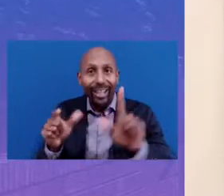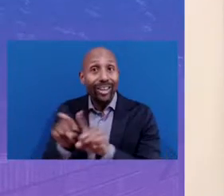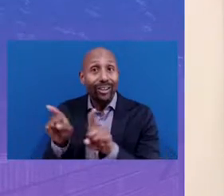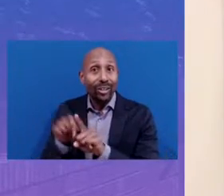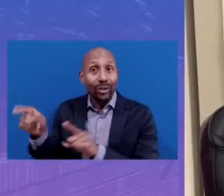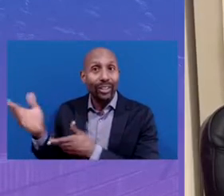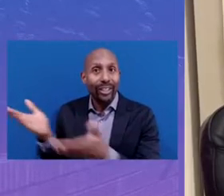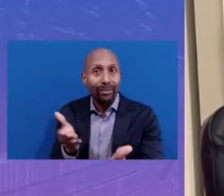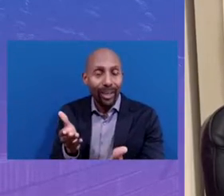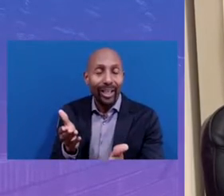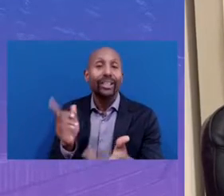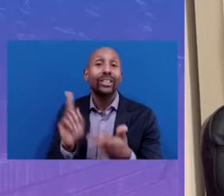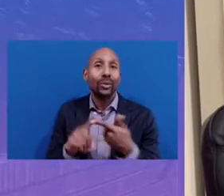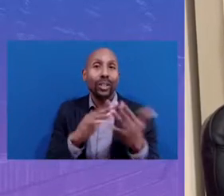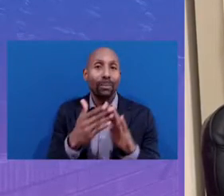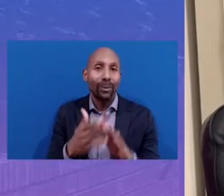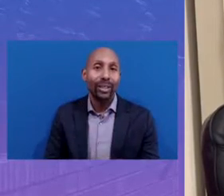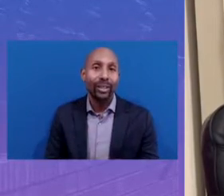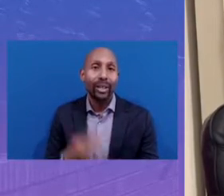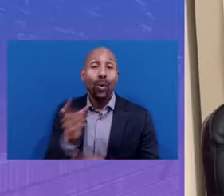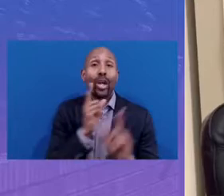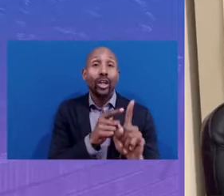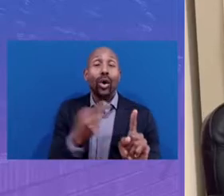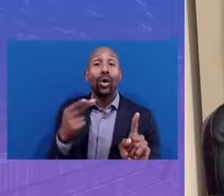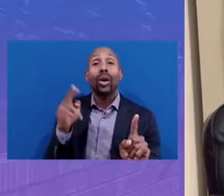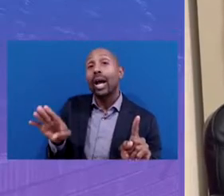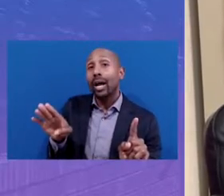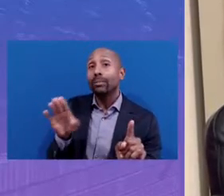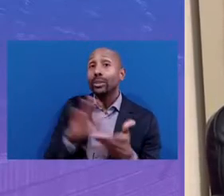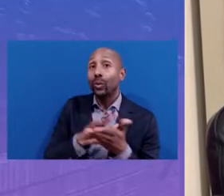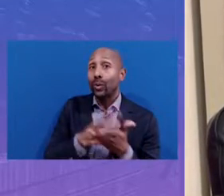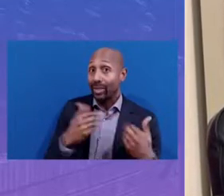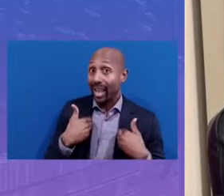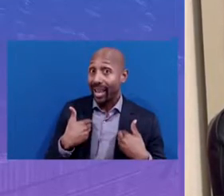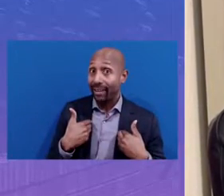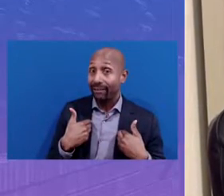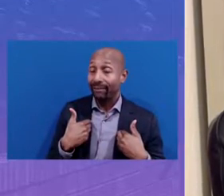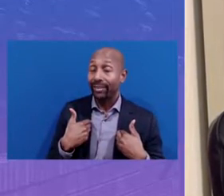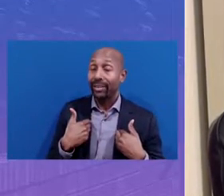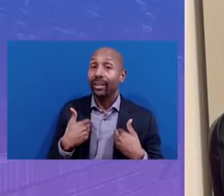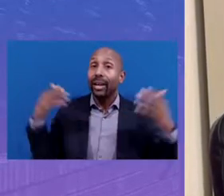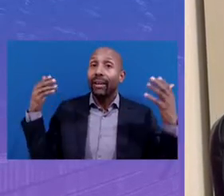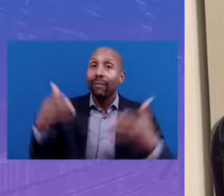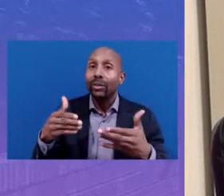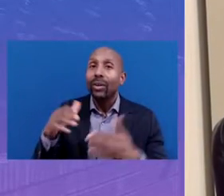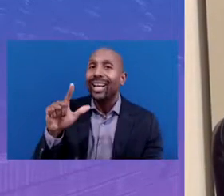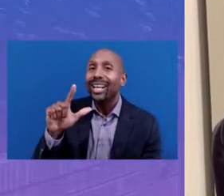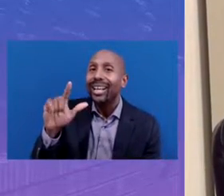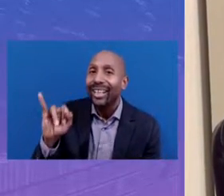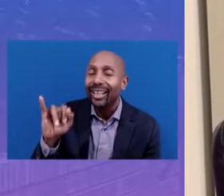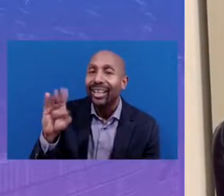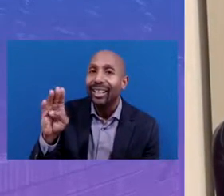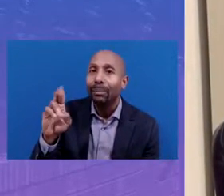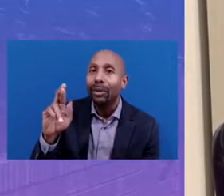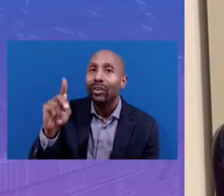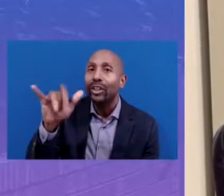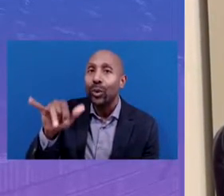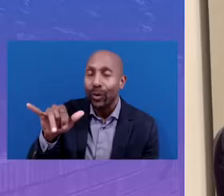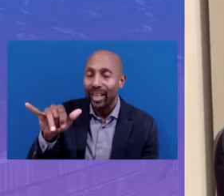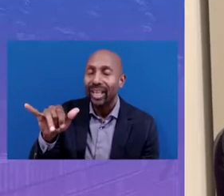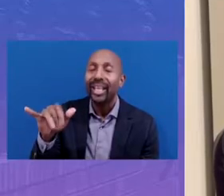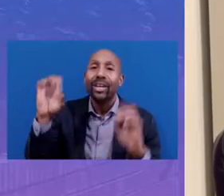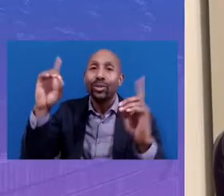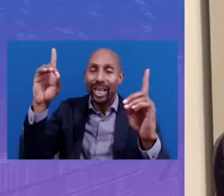to our community. One of the goals of the hub school work is centered on liberatory education. And so